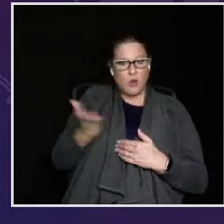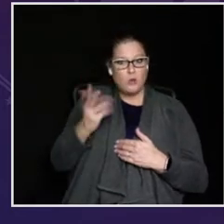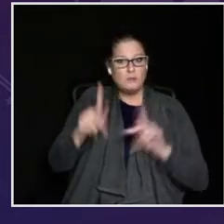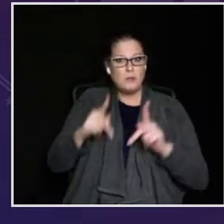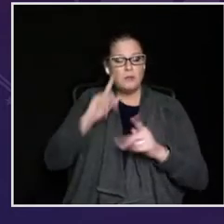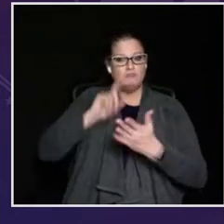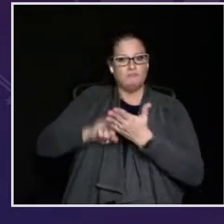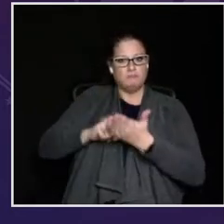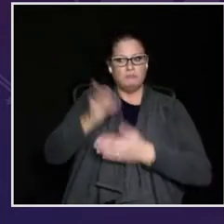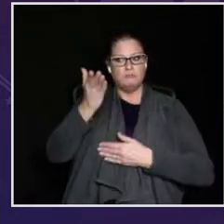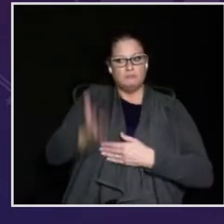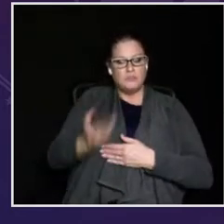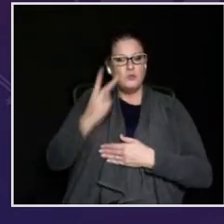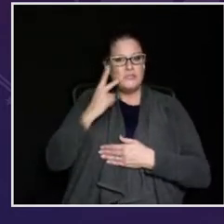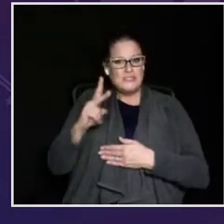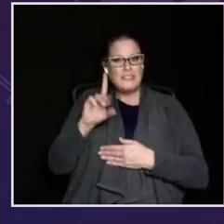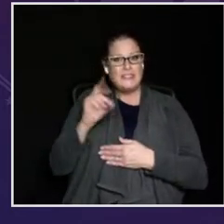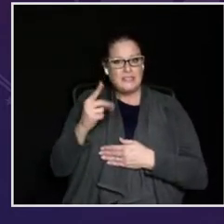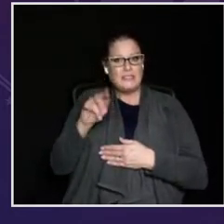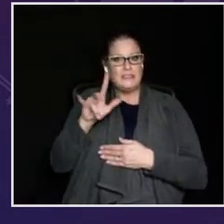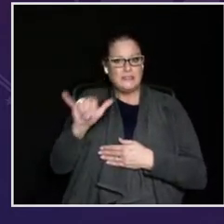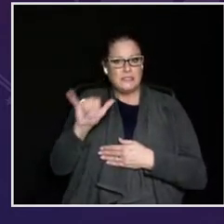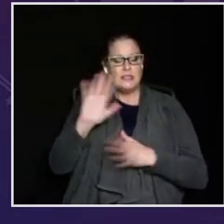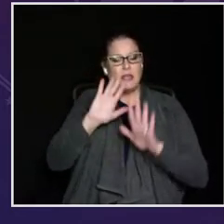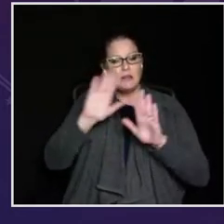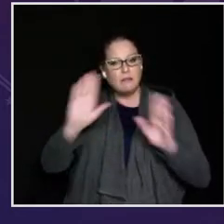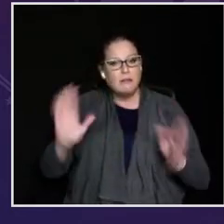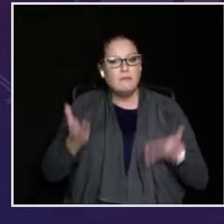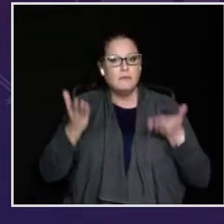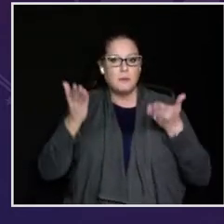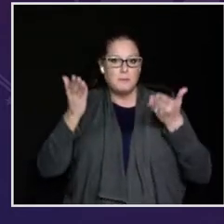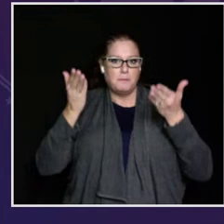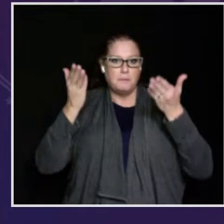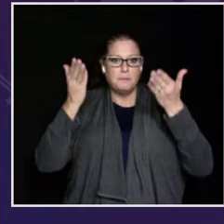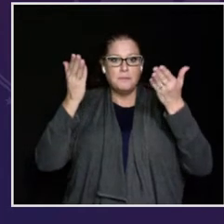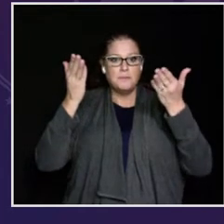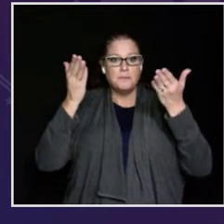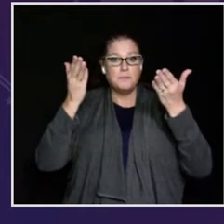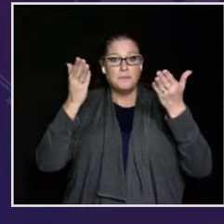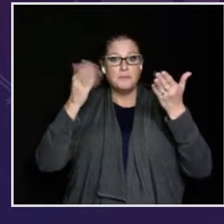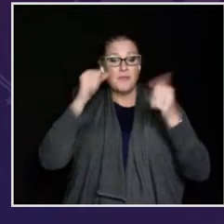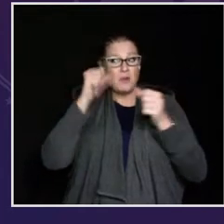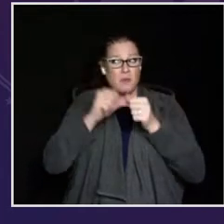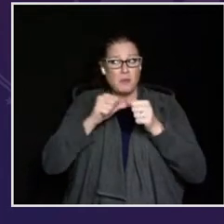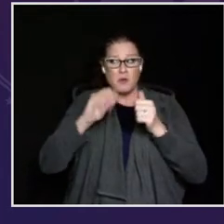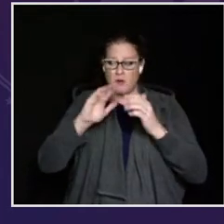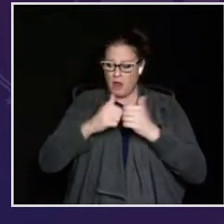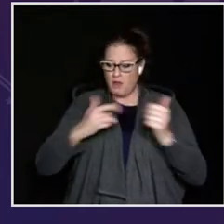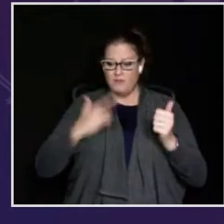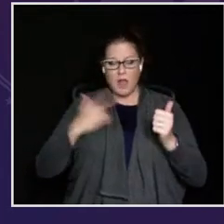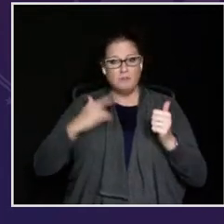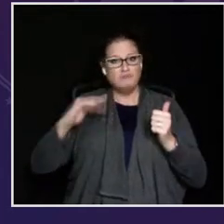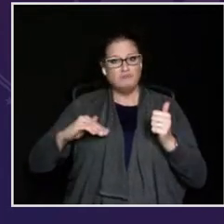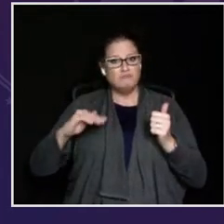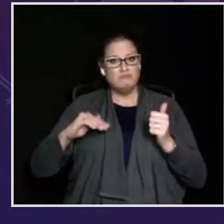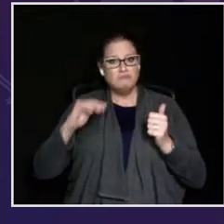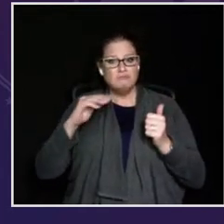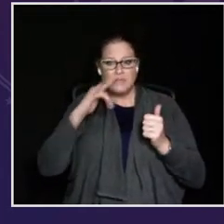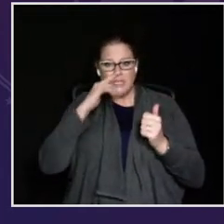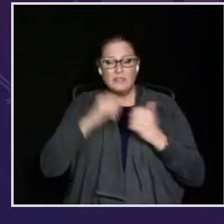responsibilities of our government to see them, to see their dignity, and to lift them up.